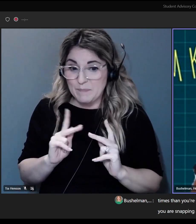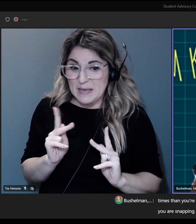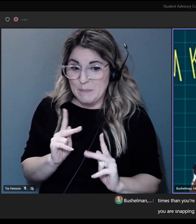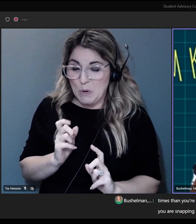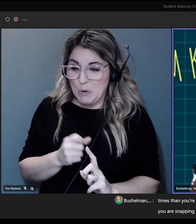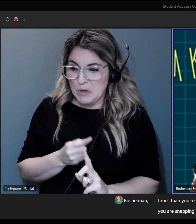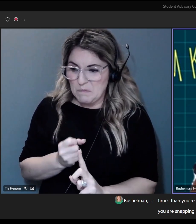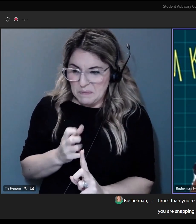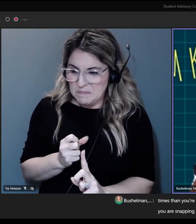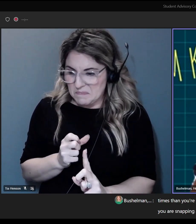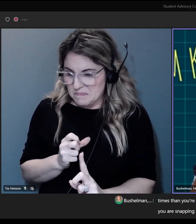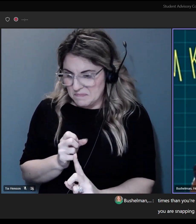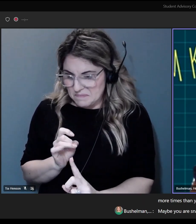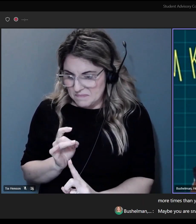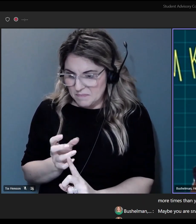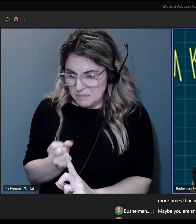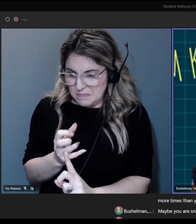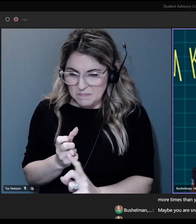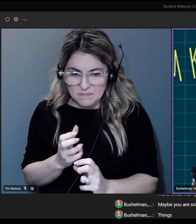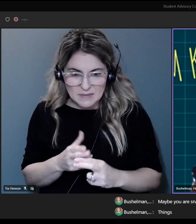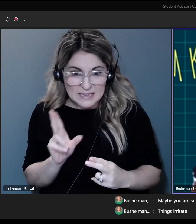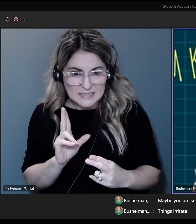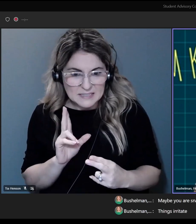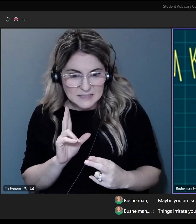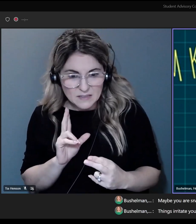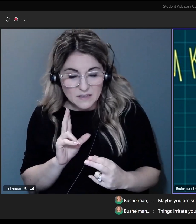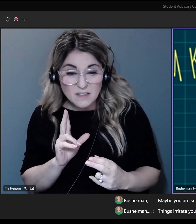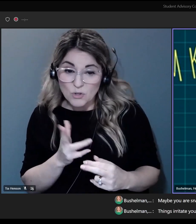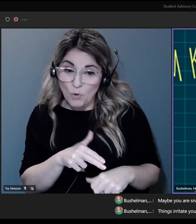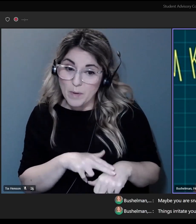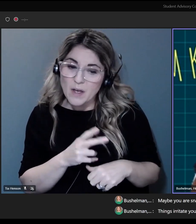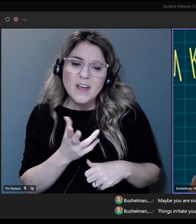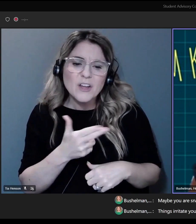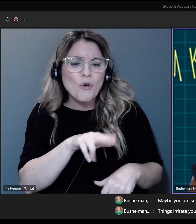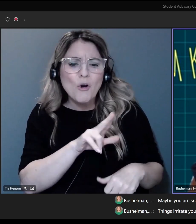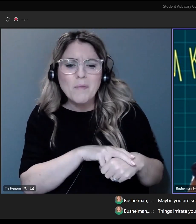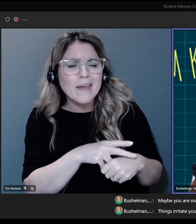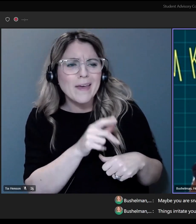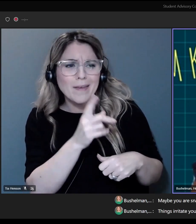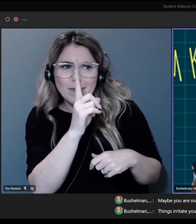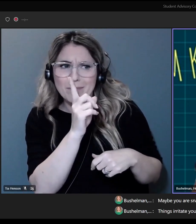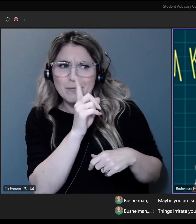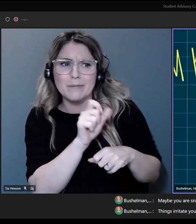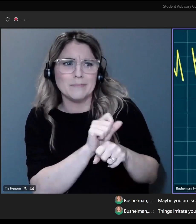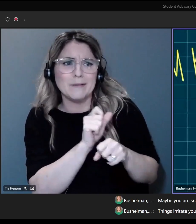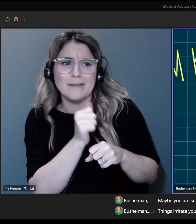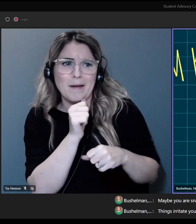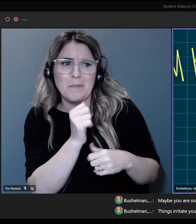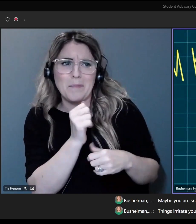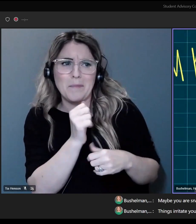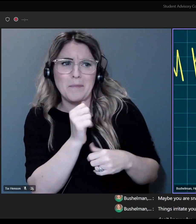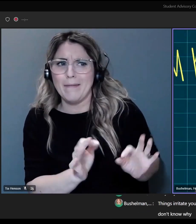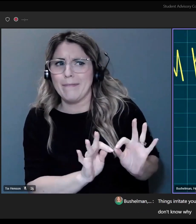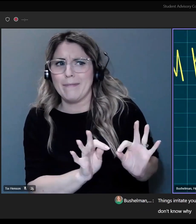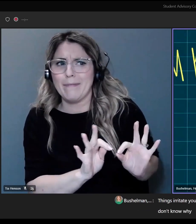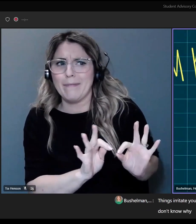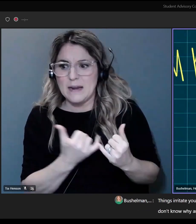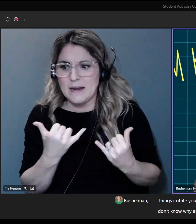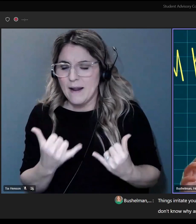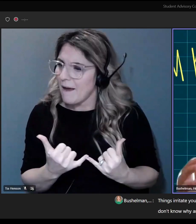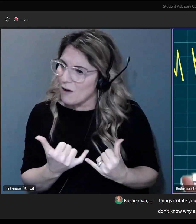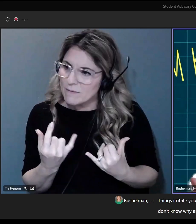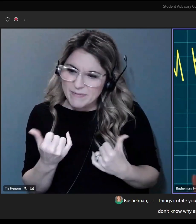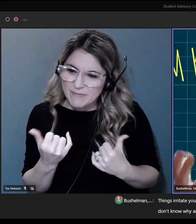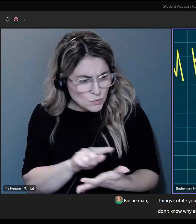quicker. Things irritate you that normally do not. And sometimes you don't know why. And